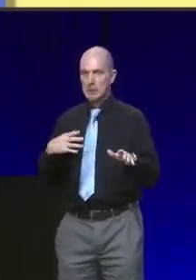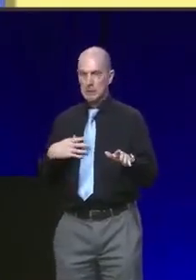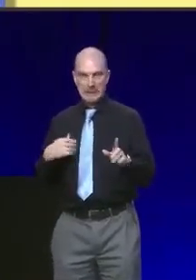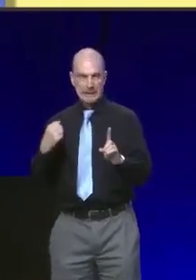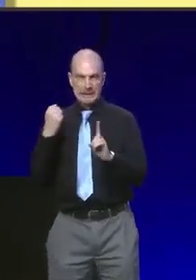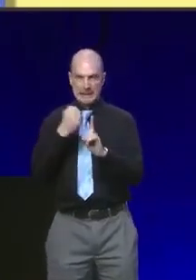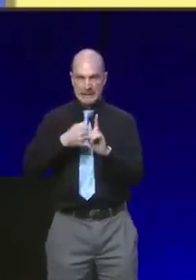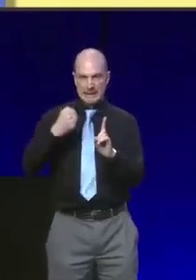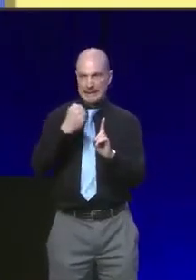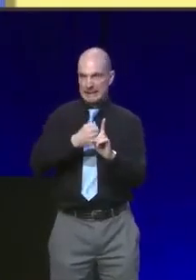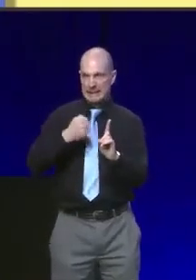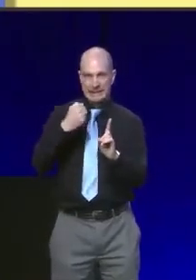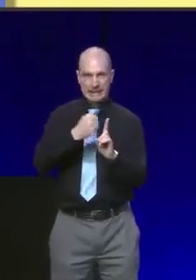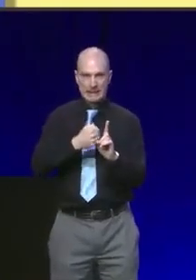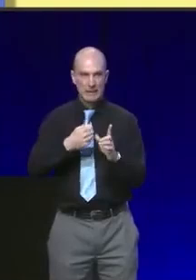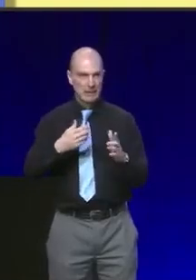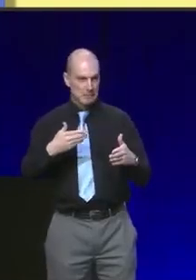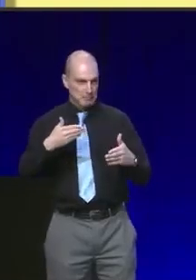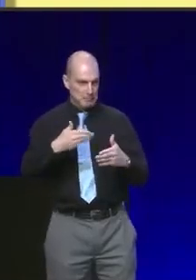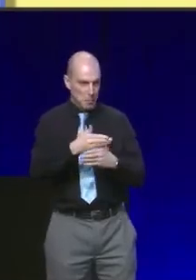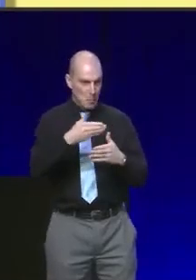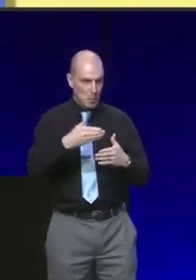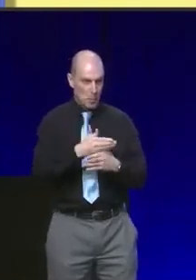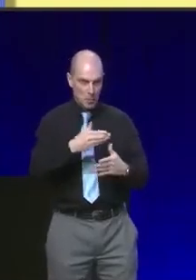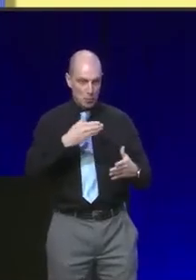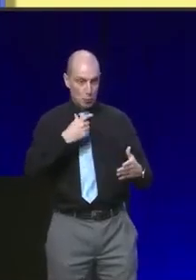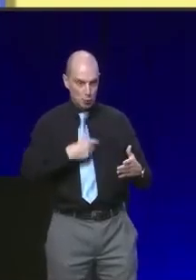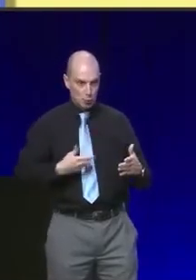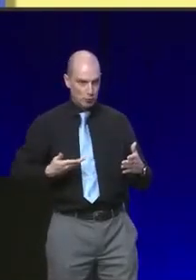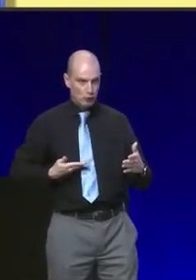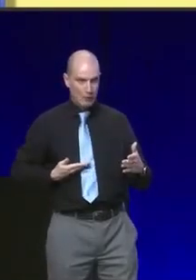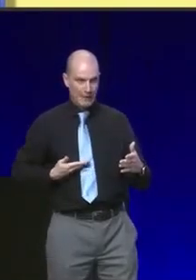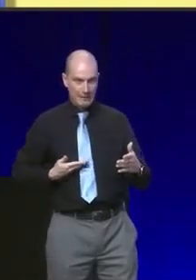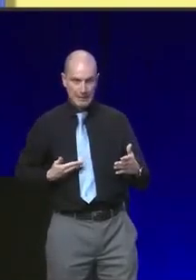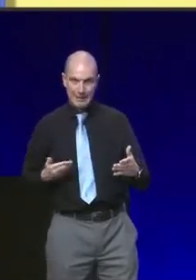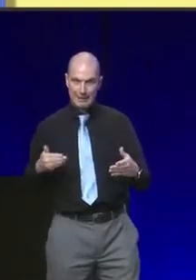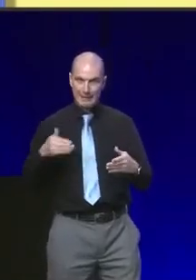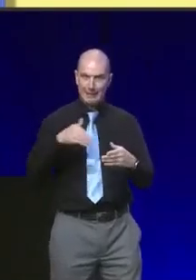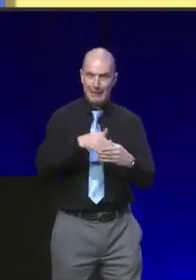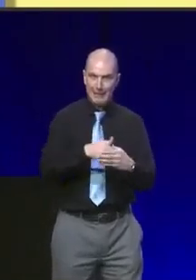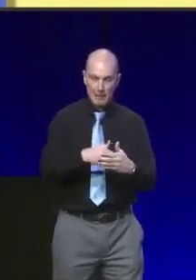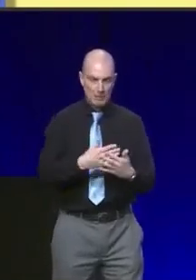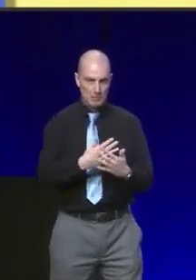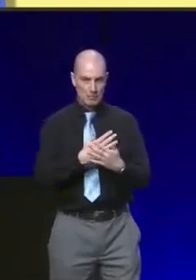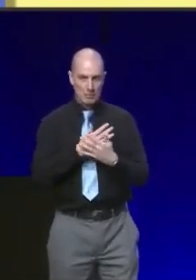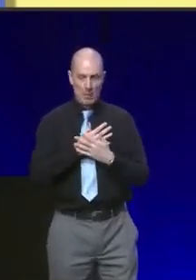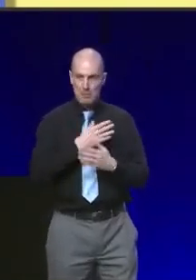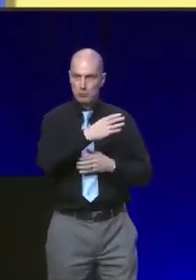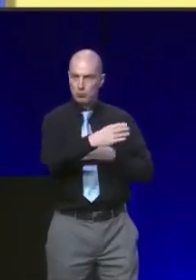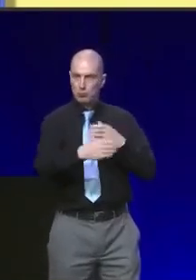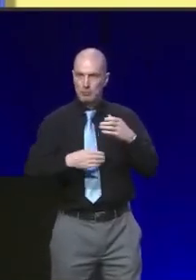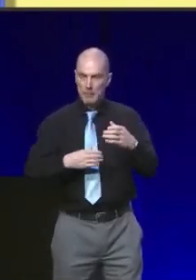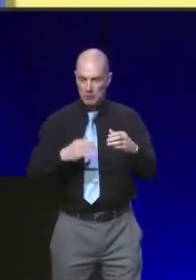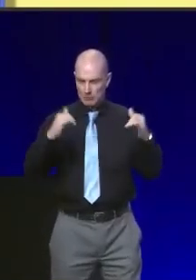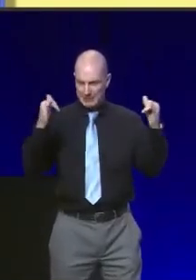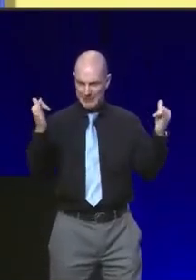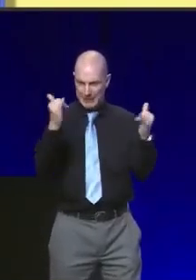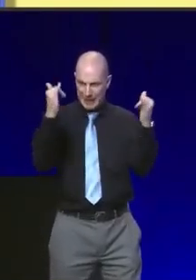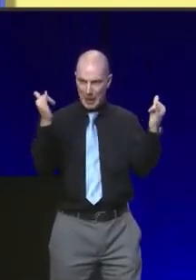and compassion, where human rights and the rule of law are not just respected but they are celebrated.